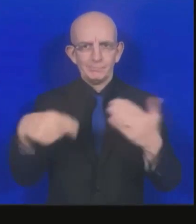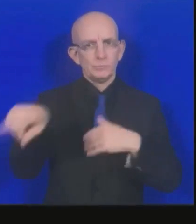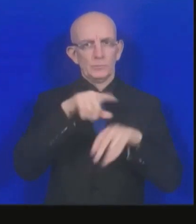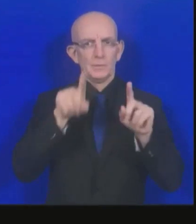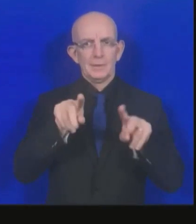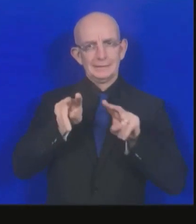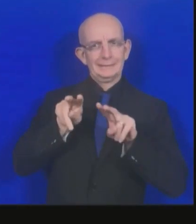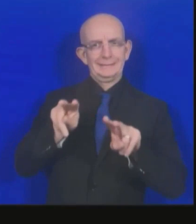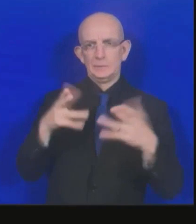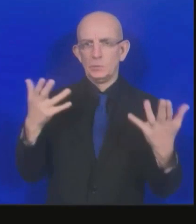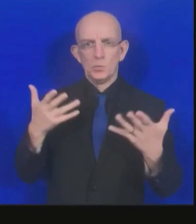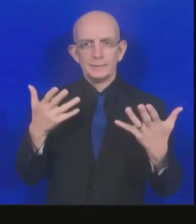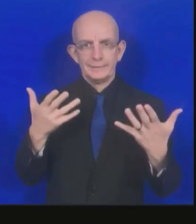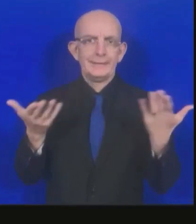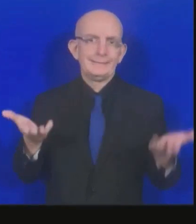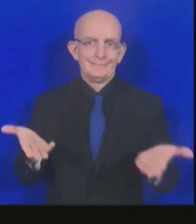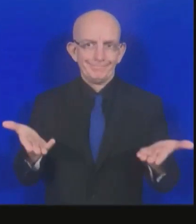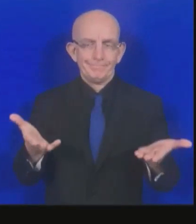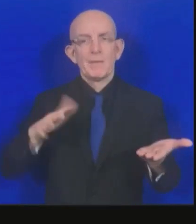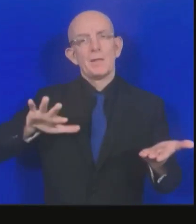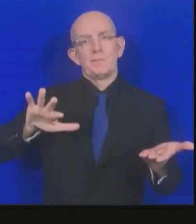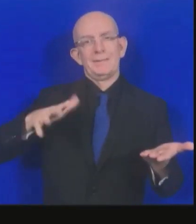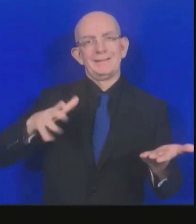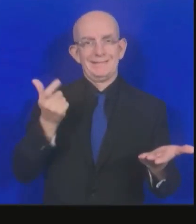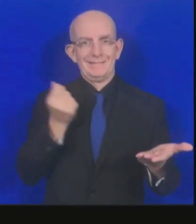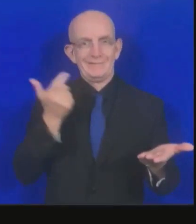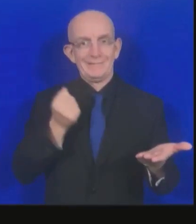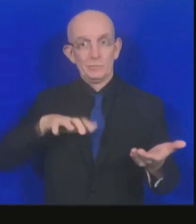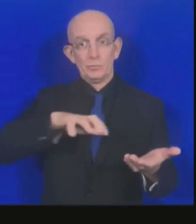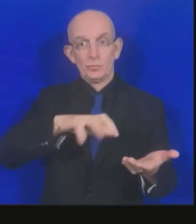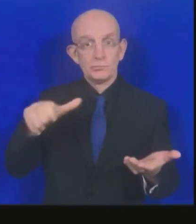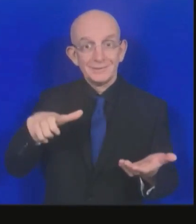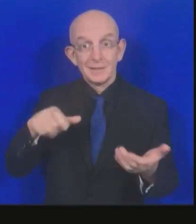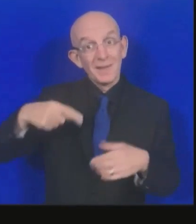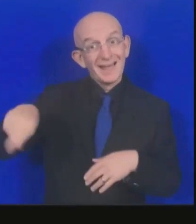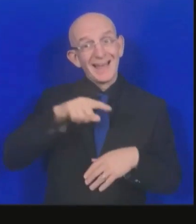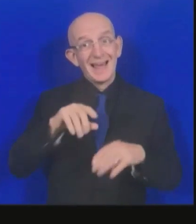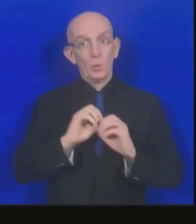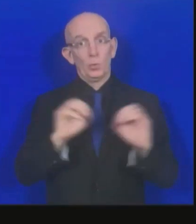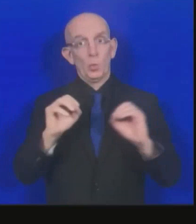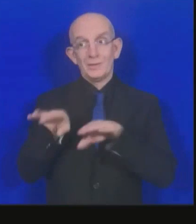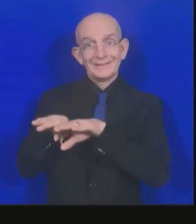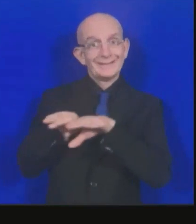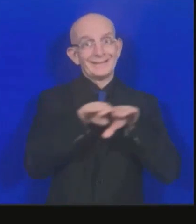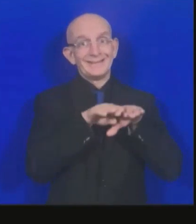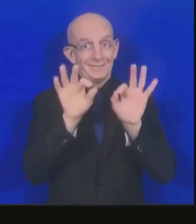countries, because there is no common framework, there is no procedure for the middle-income countries.